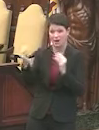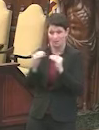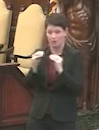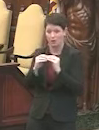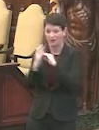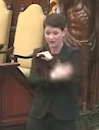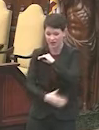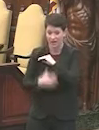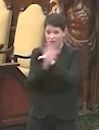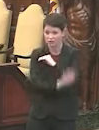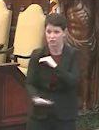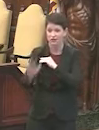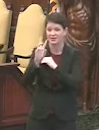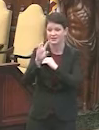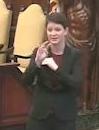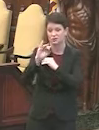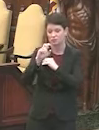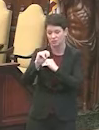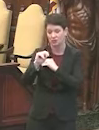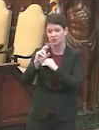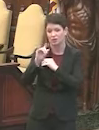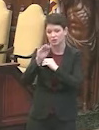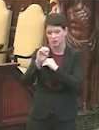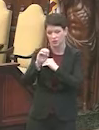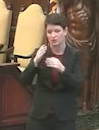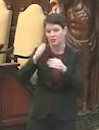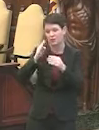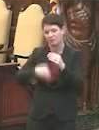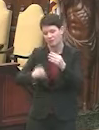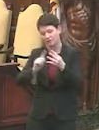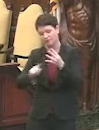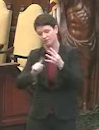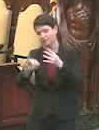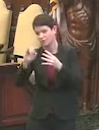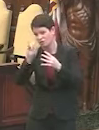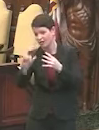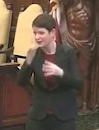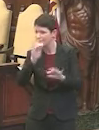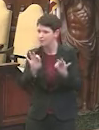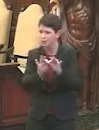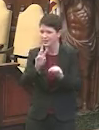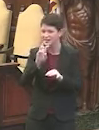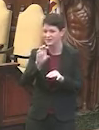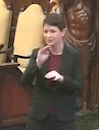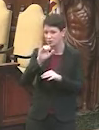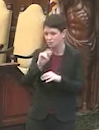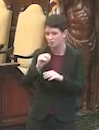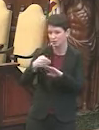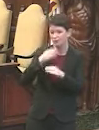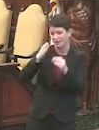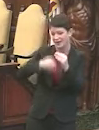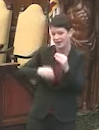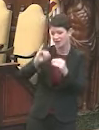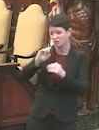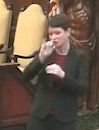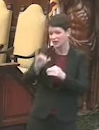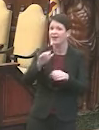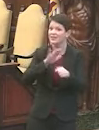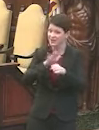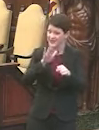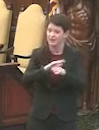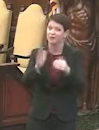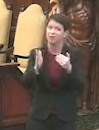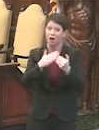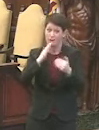The country would have a total of 600 million doses by the end of July. That's really important. 600 million doses by the end of July. That's enough for